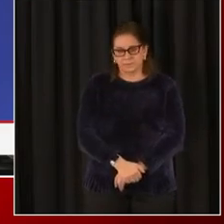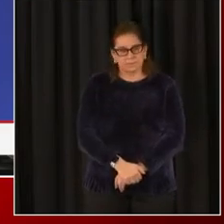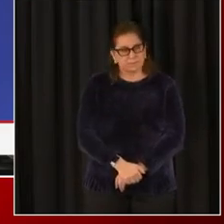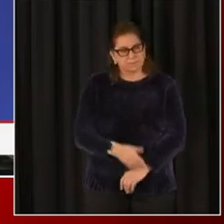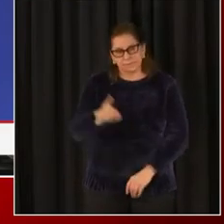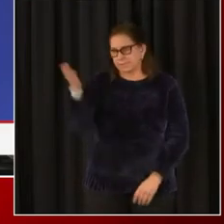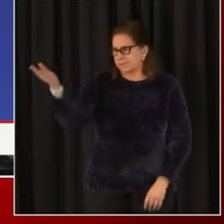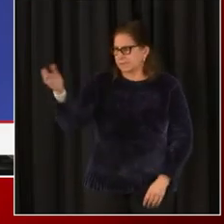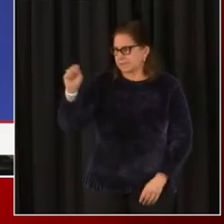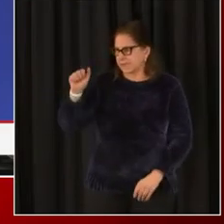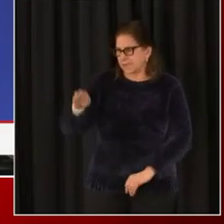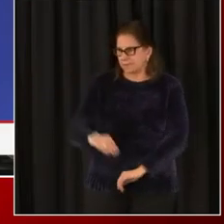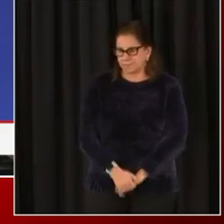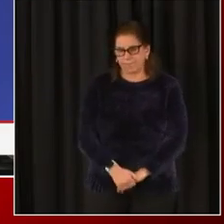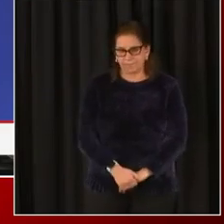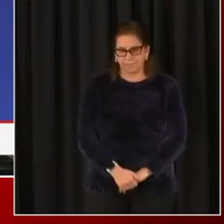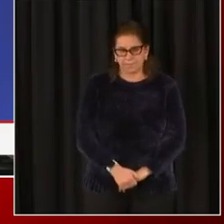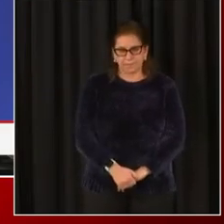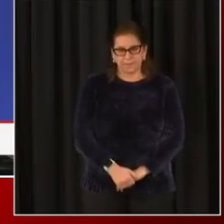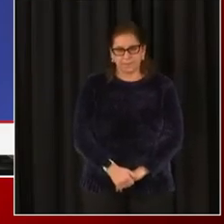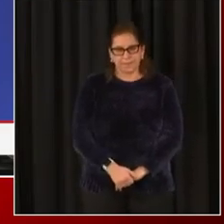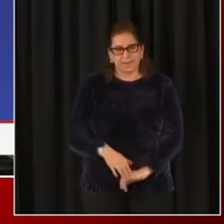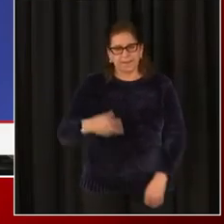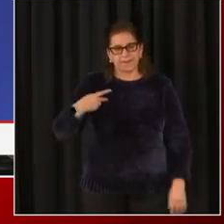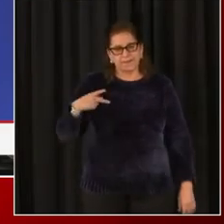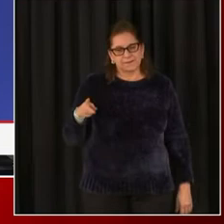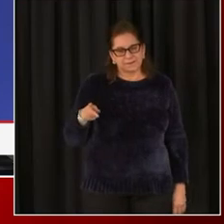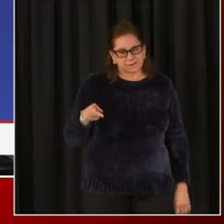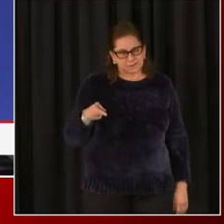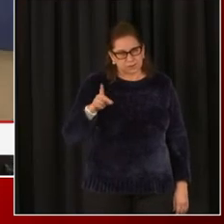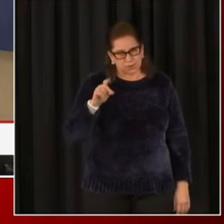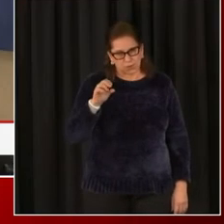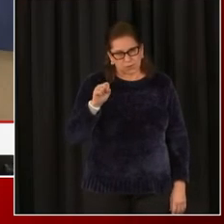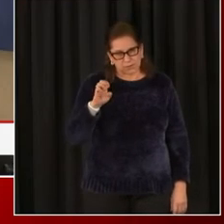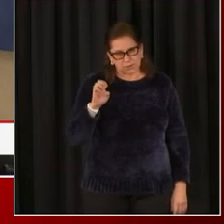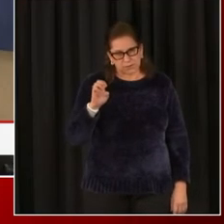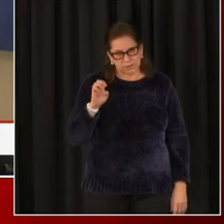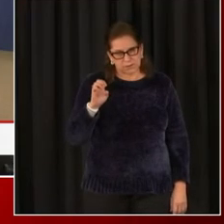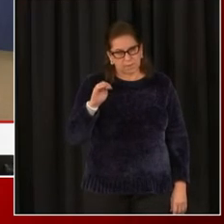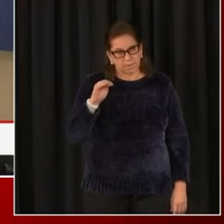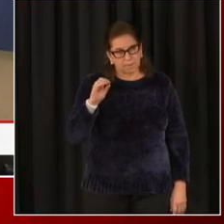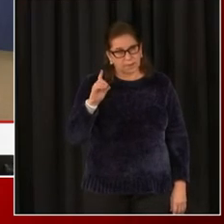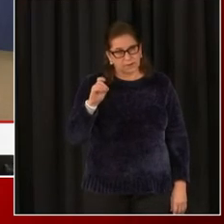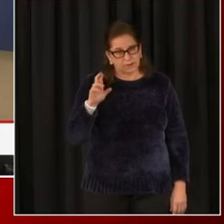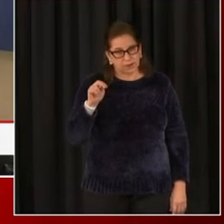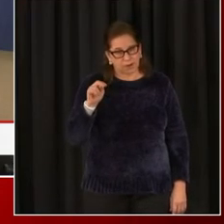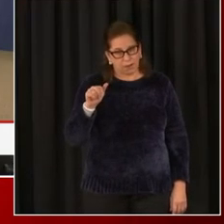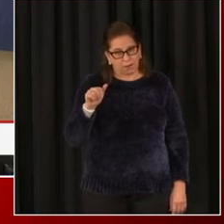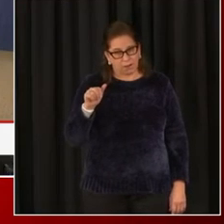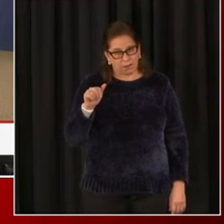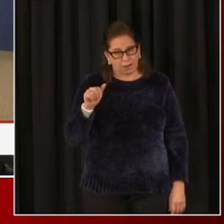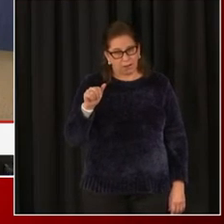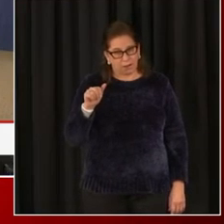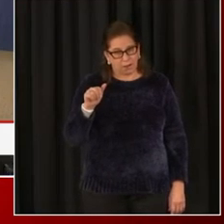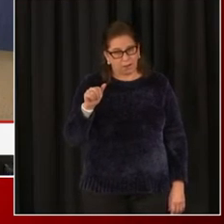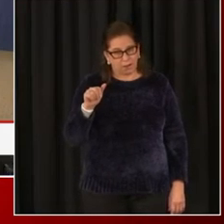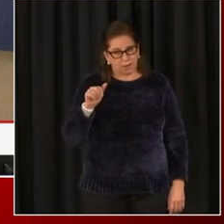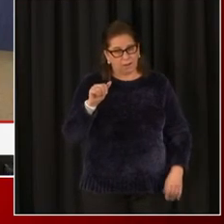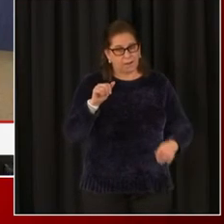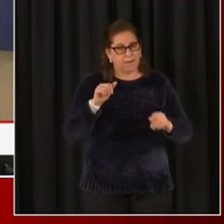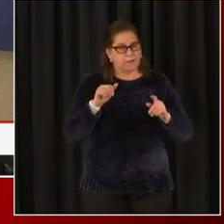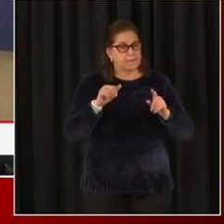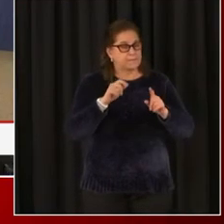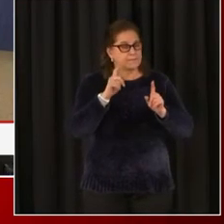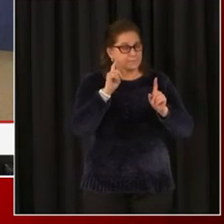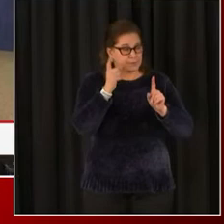Yes, Sam. Dr. Nesbitt, your second shot, if you got Moderna the first time, do you have to get Moderna the second time or does it